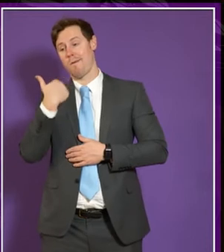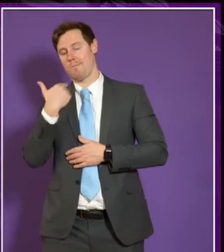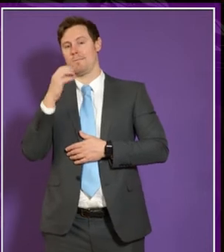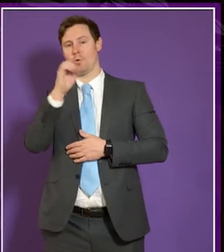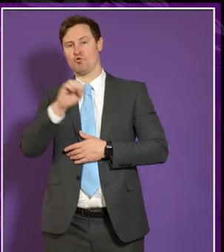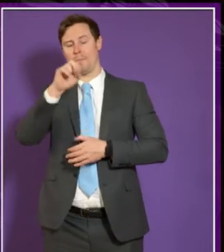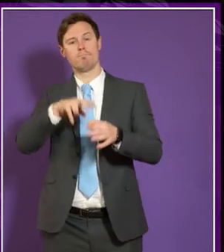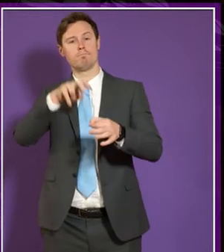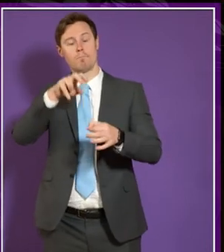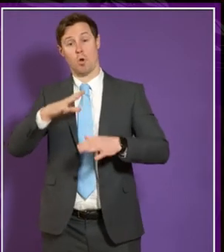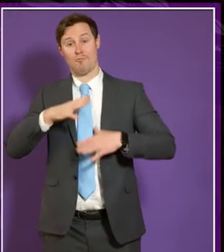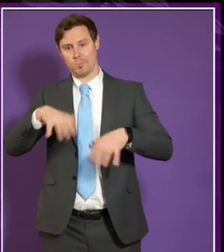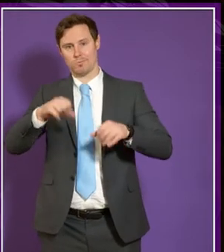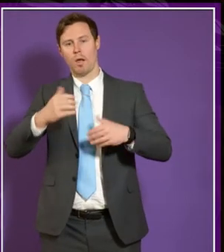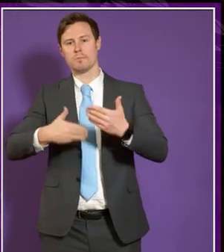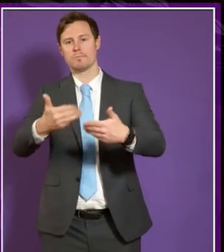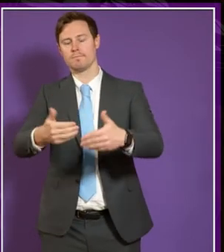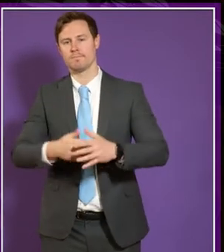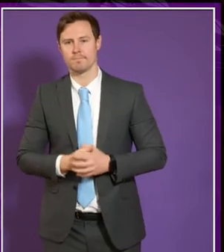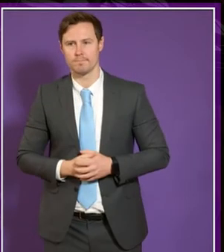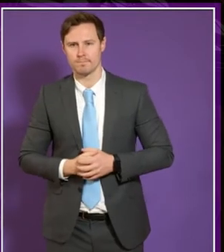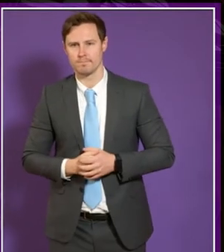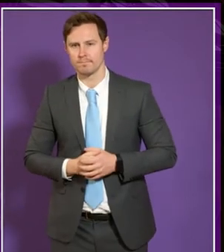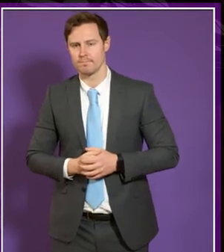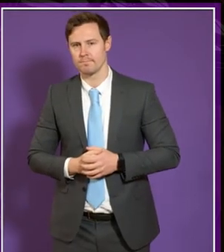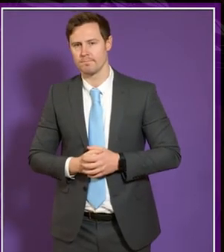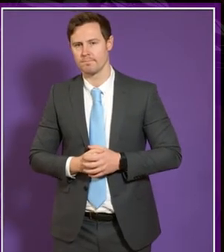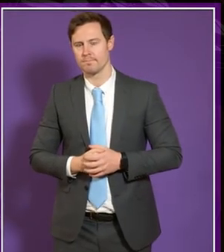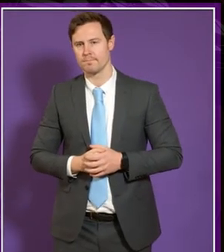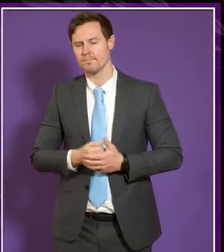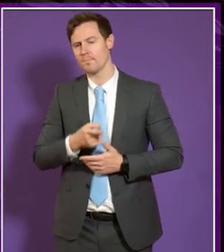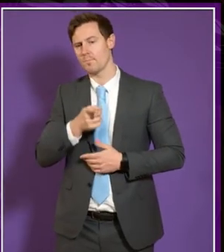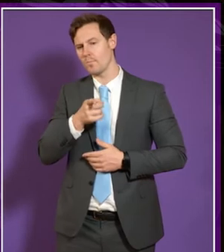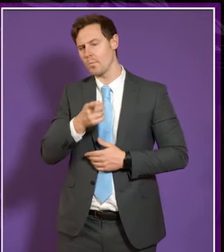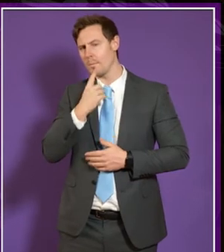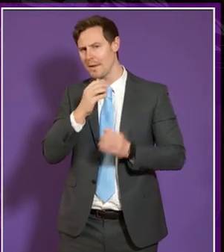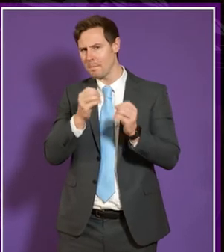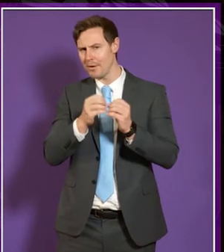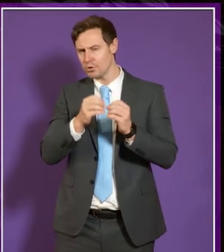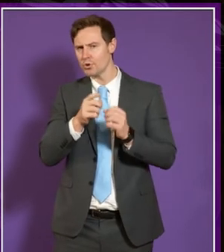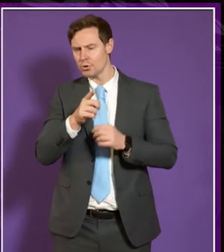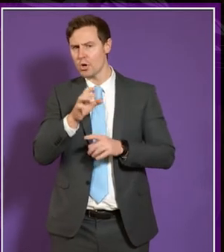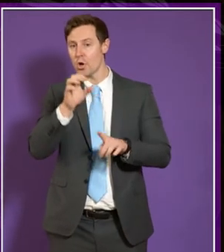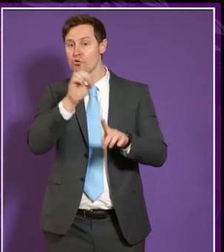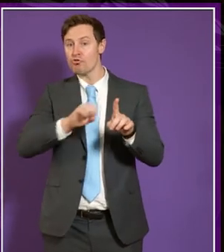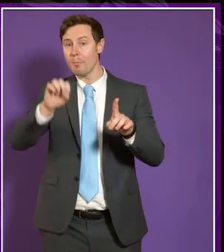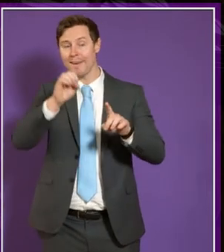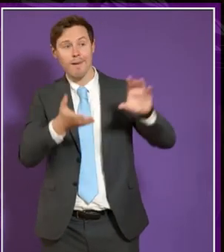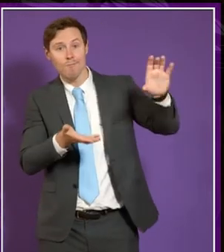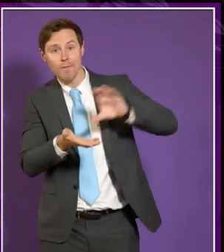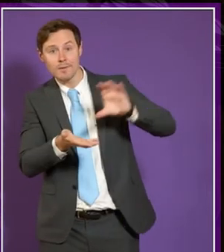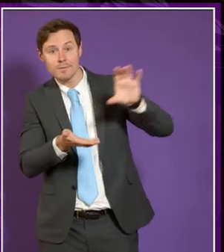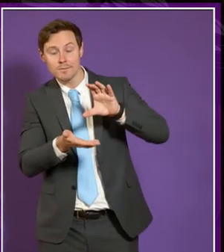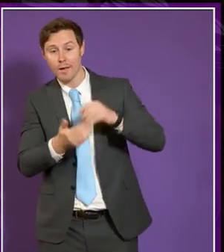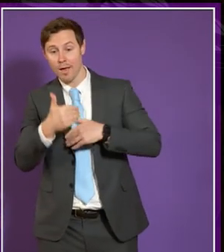you did mention there about the loss of european funding and the impact of having staff are you